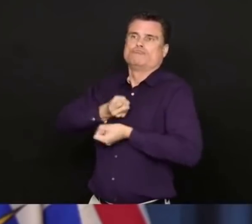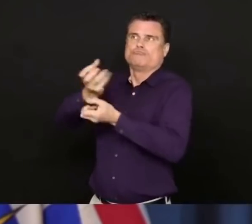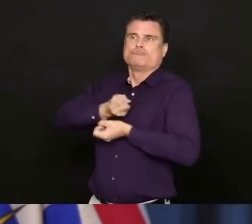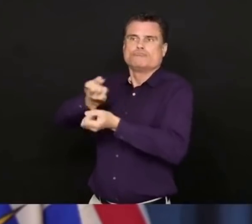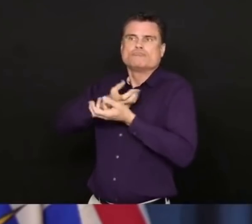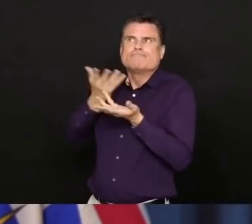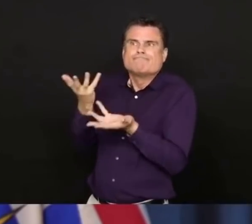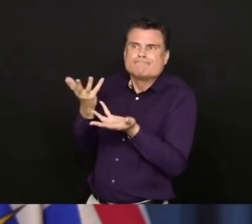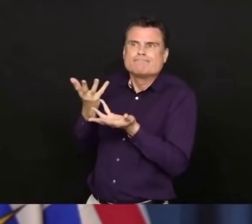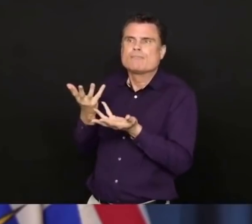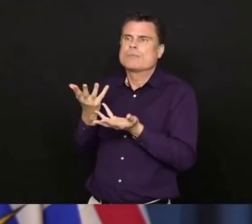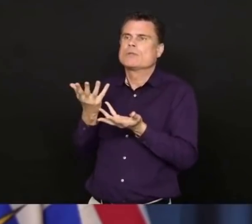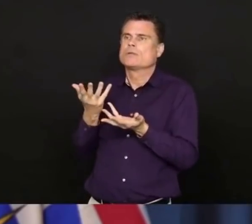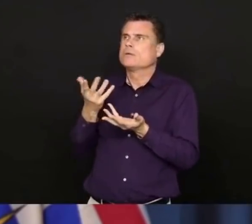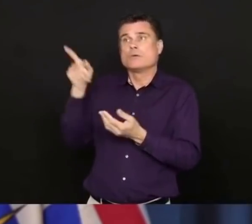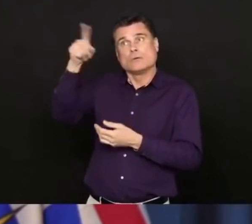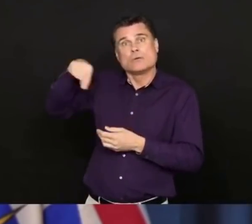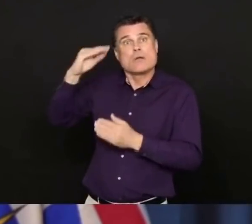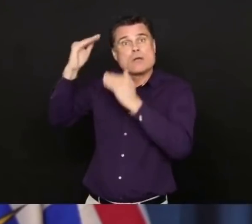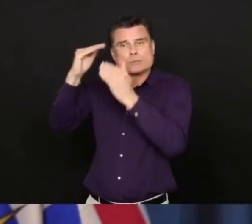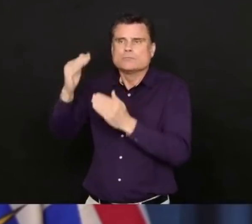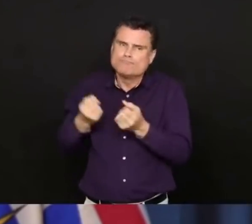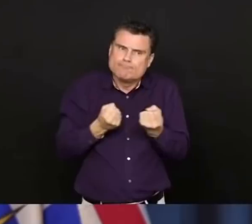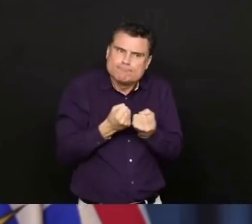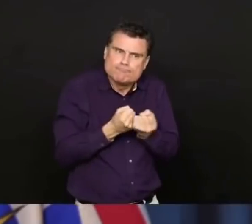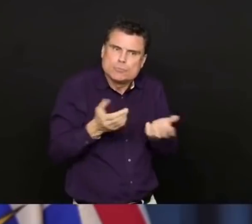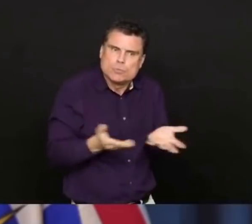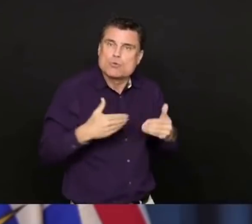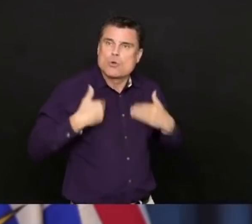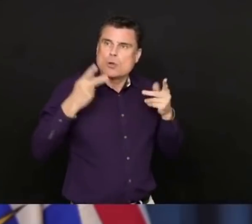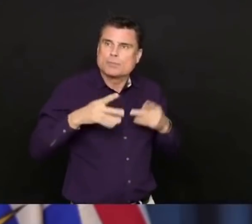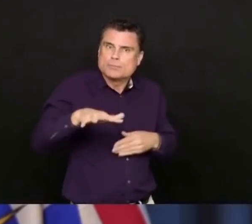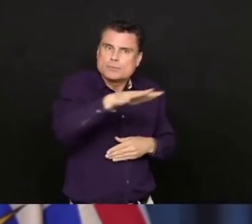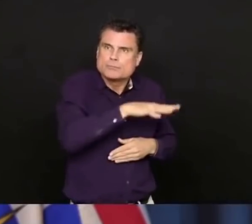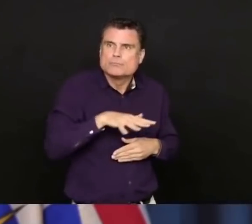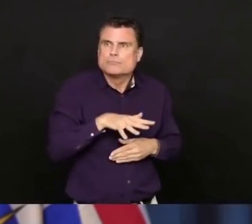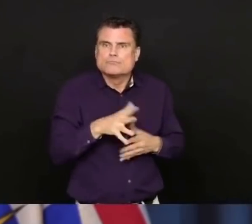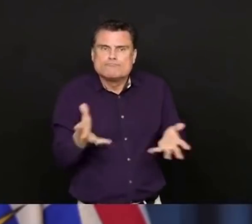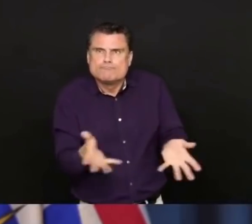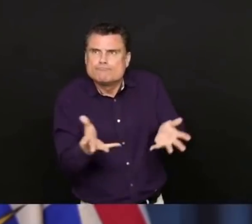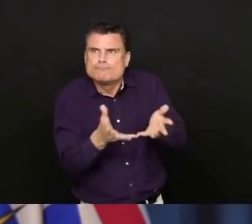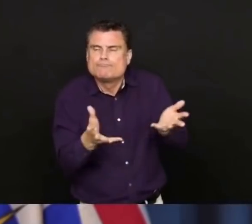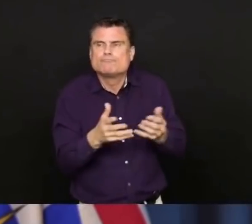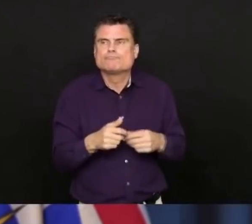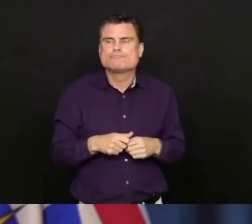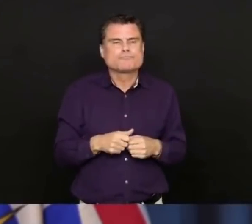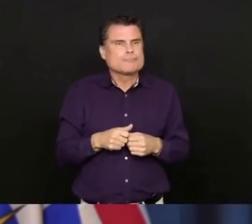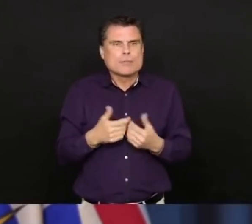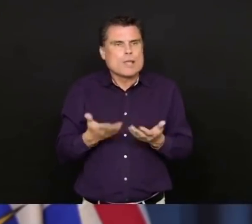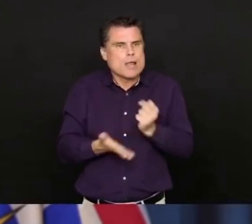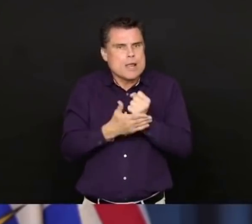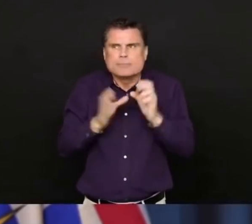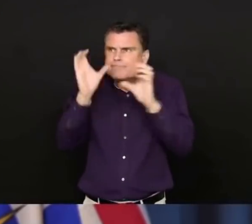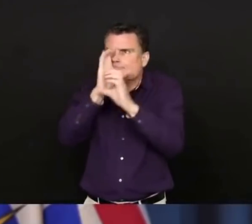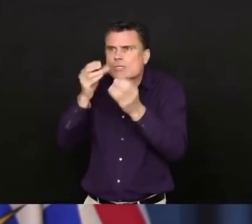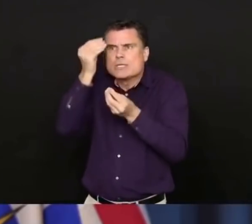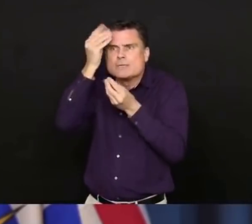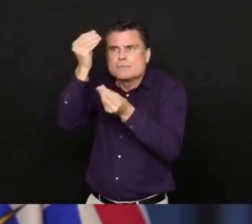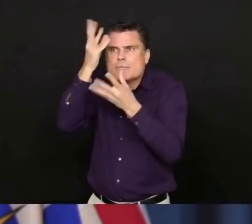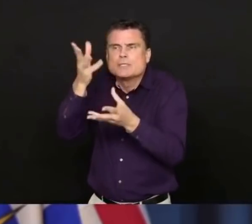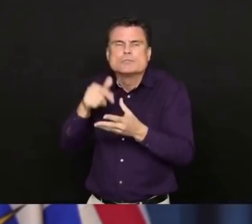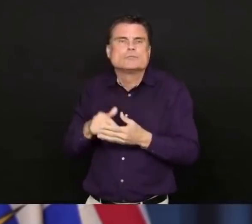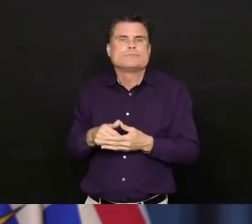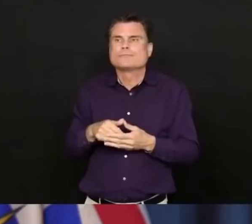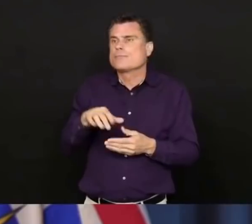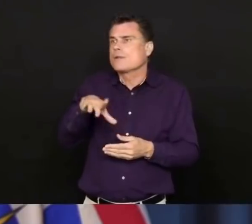these are opportunities for us to work together with the young people in our life to look up things, to find a trusted source of information, to